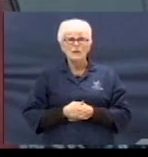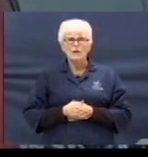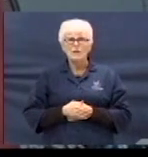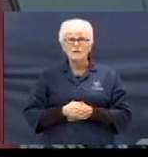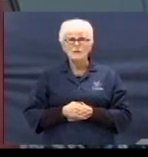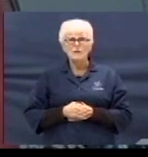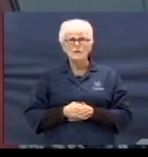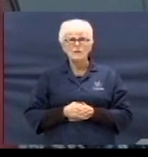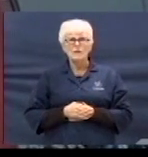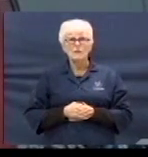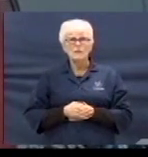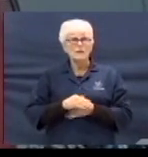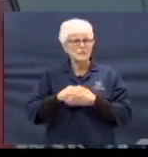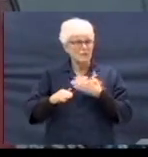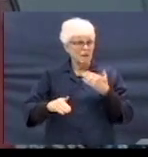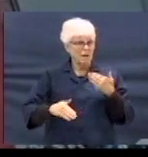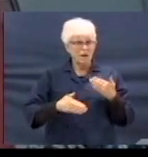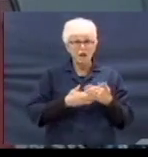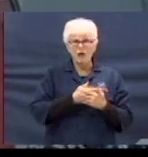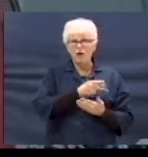all you know